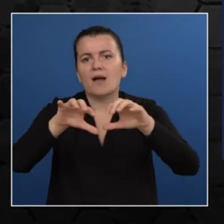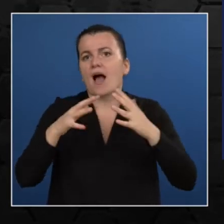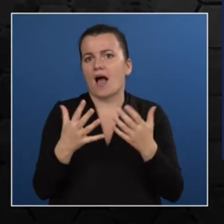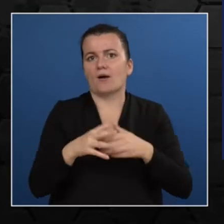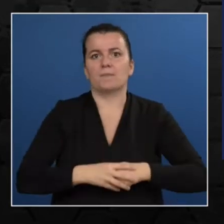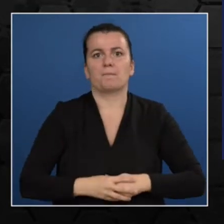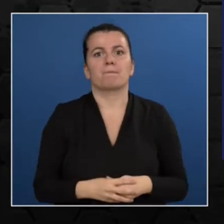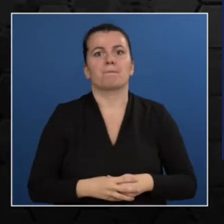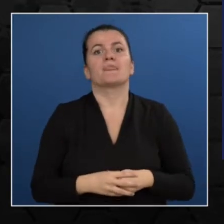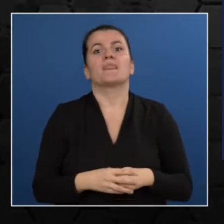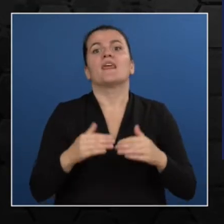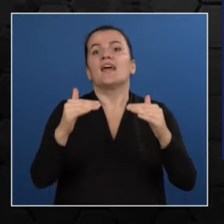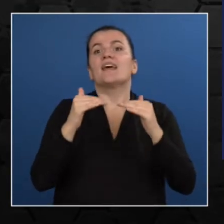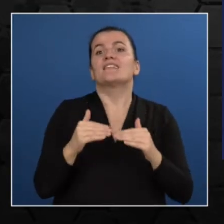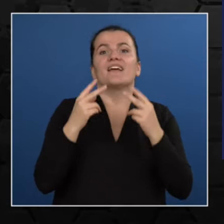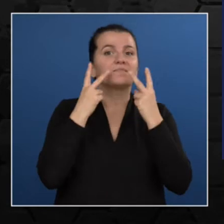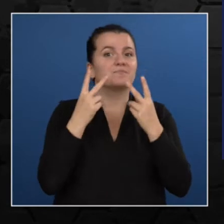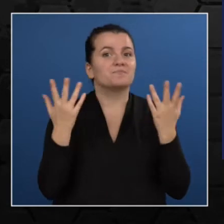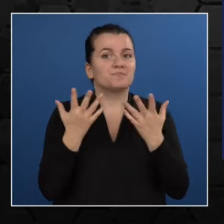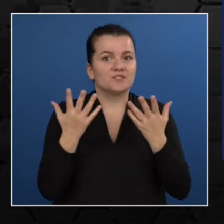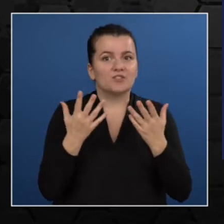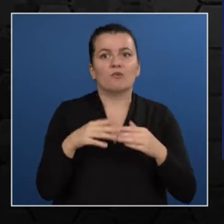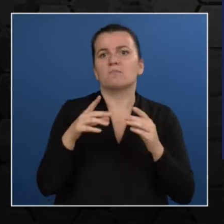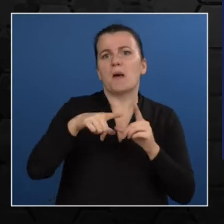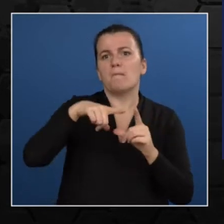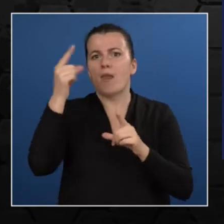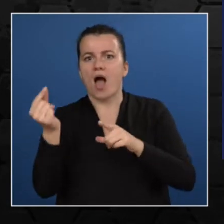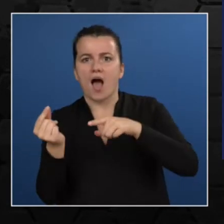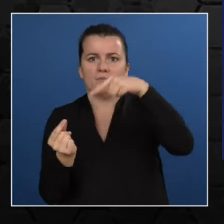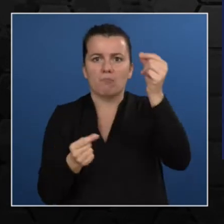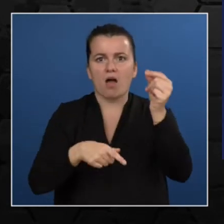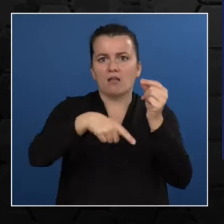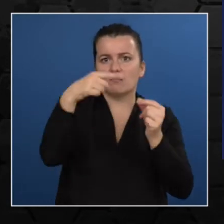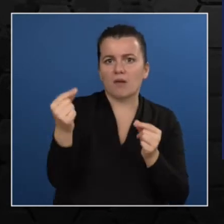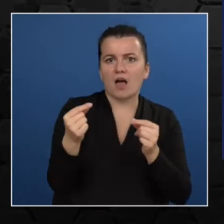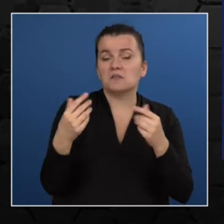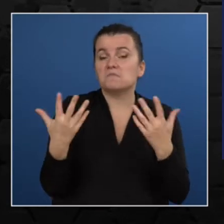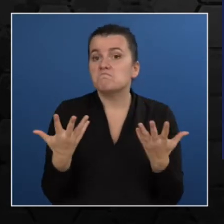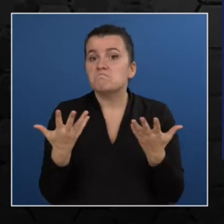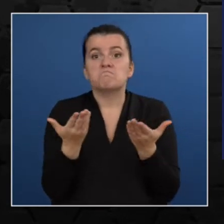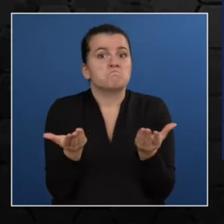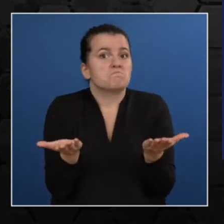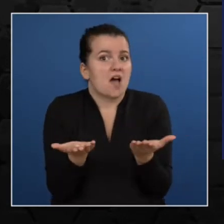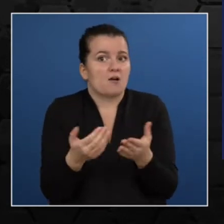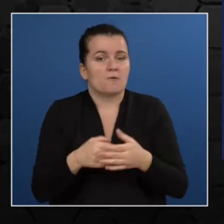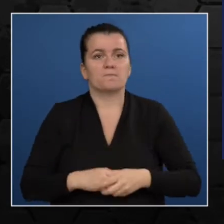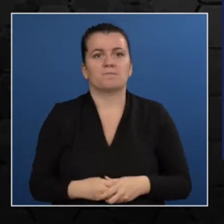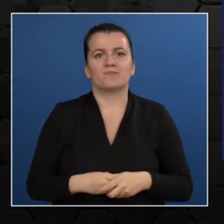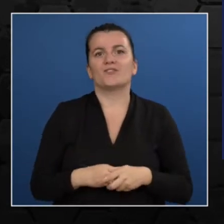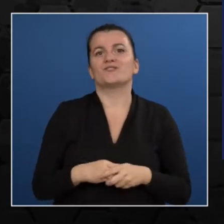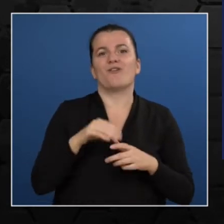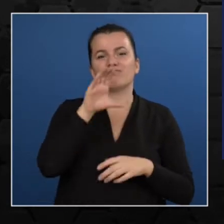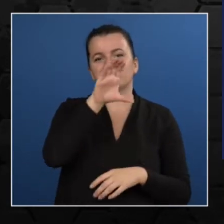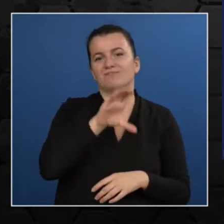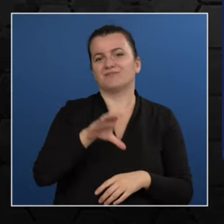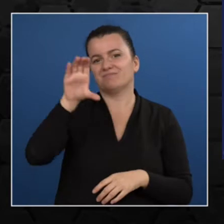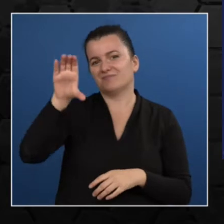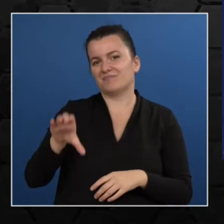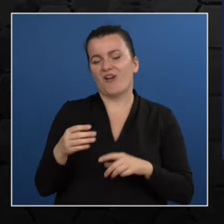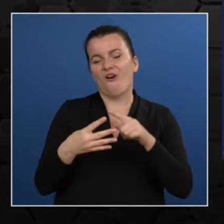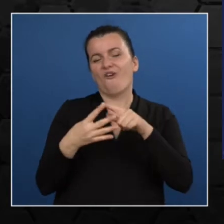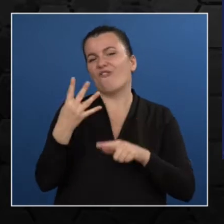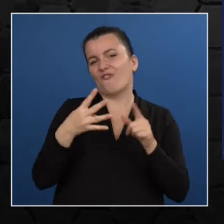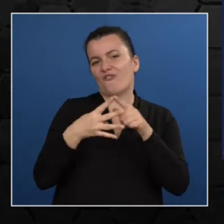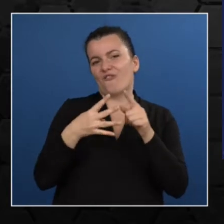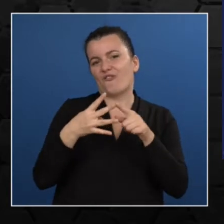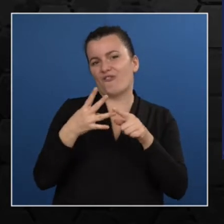about no more math. So you can actually divide the entire conference into these four